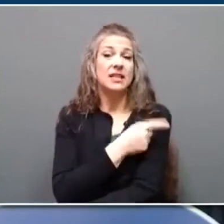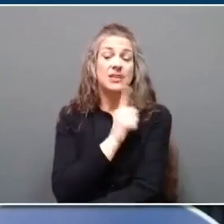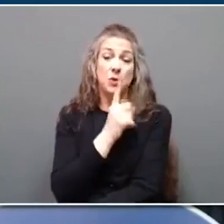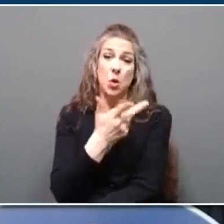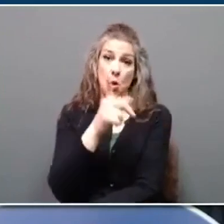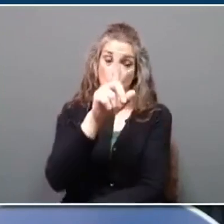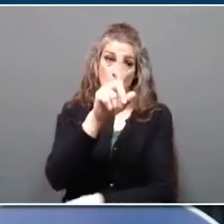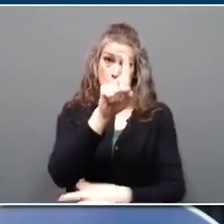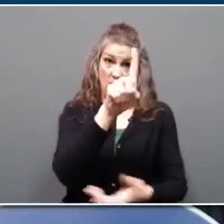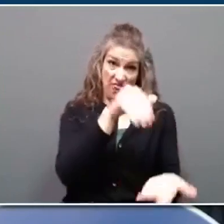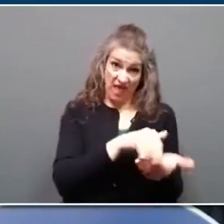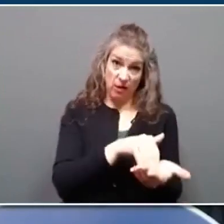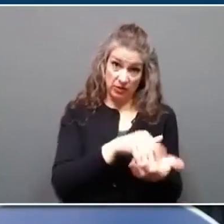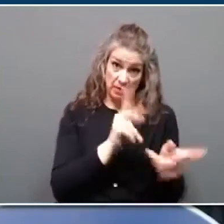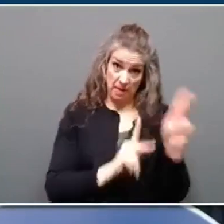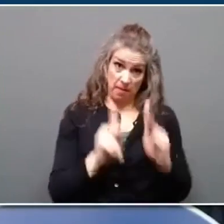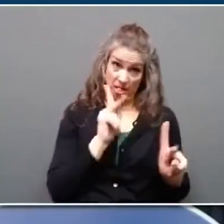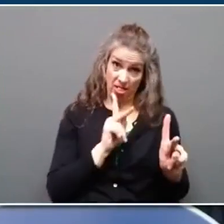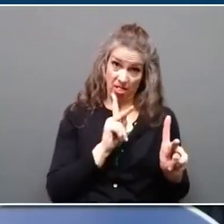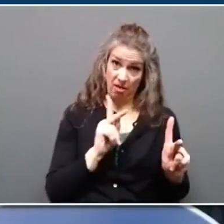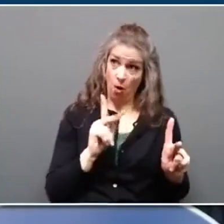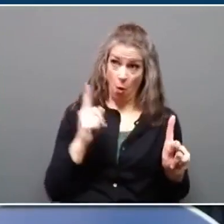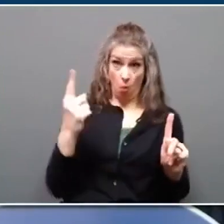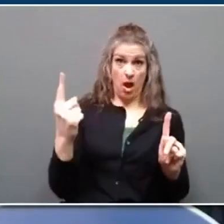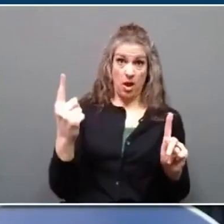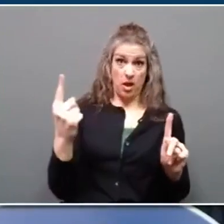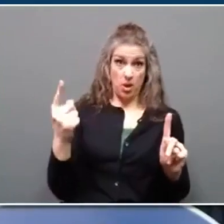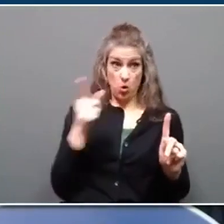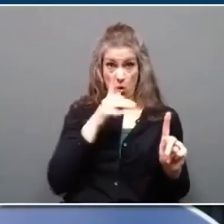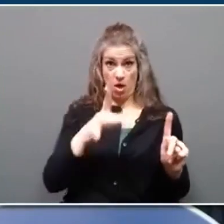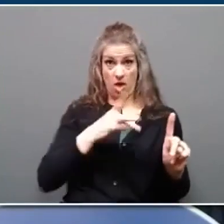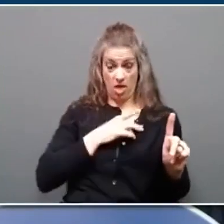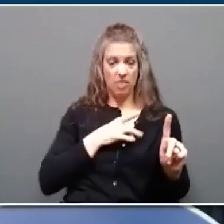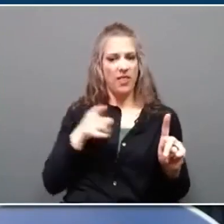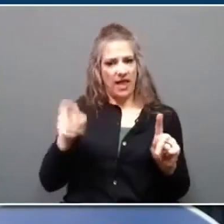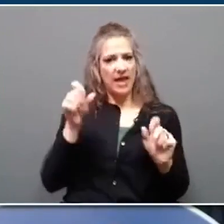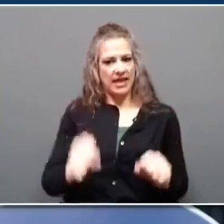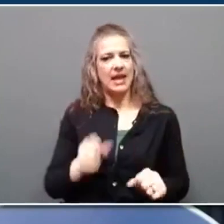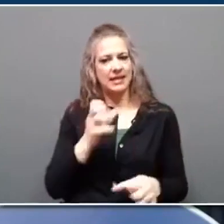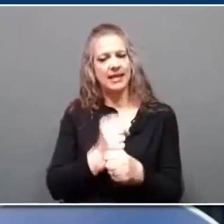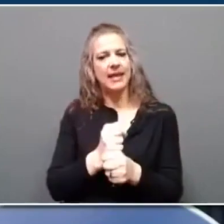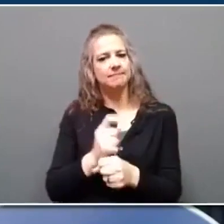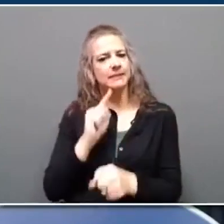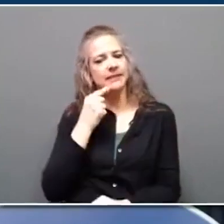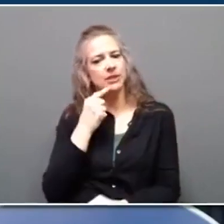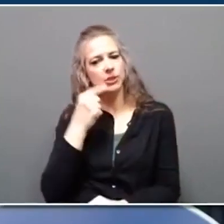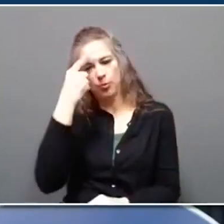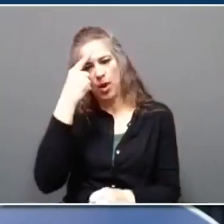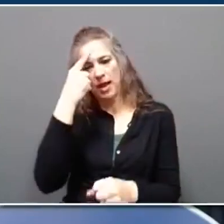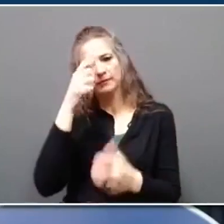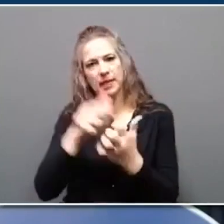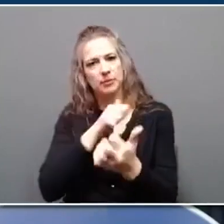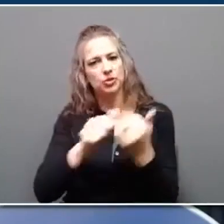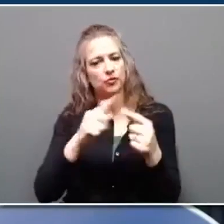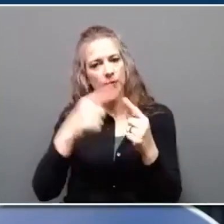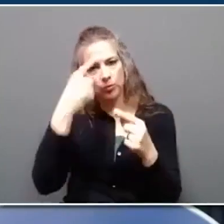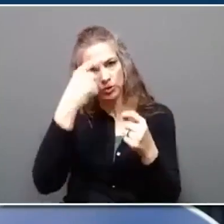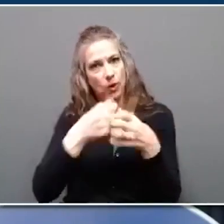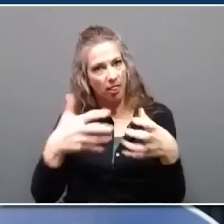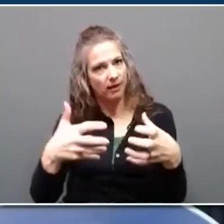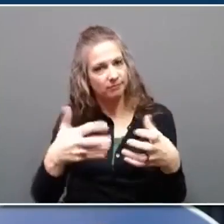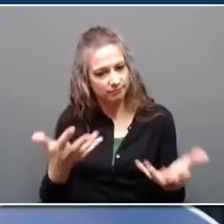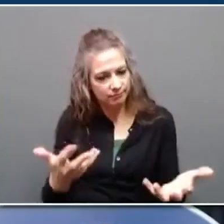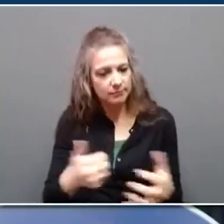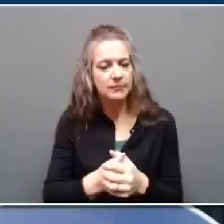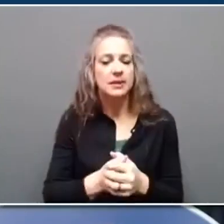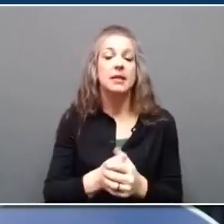permanent brain injury from the brain swelling that I talked about. Now, thankfully, and on the next slide, please, measles is virtually entirely